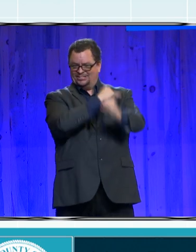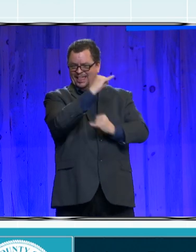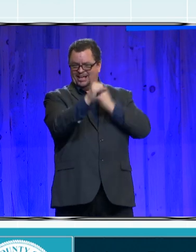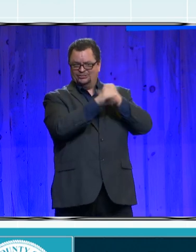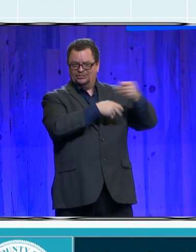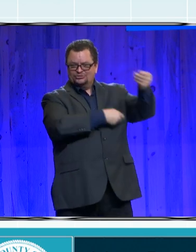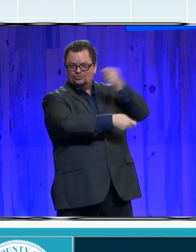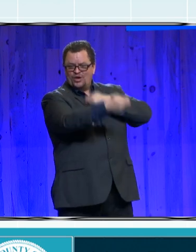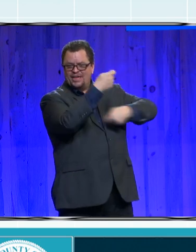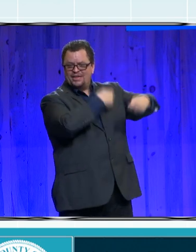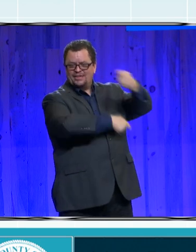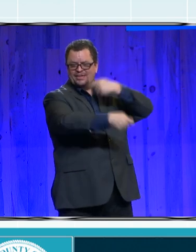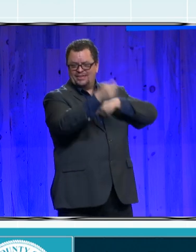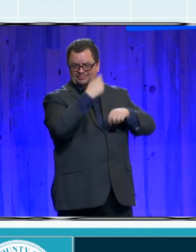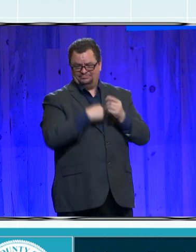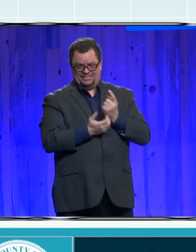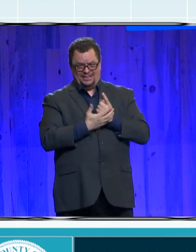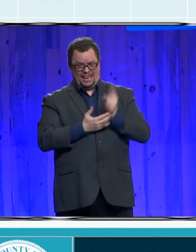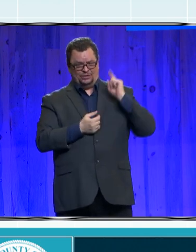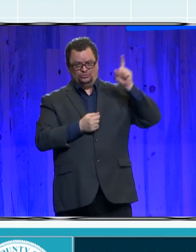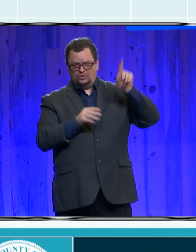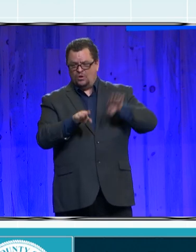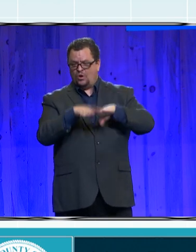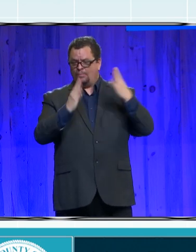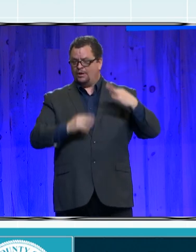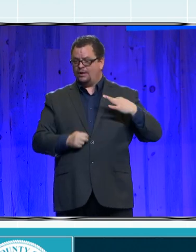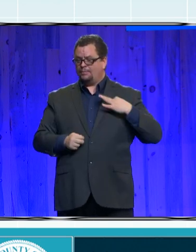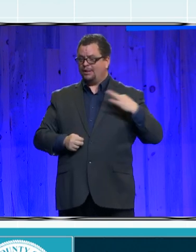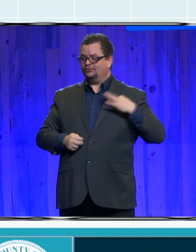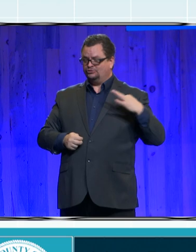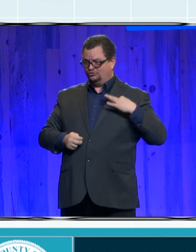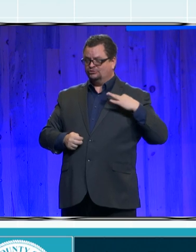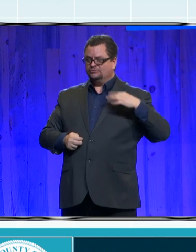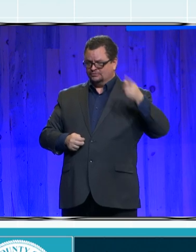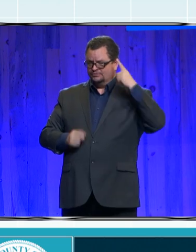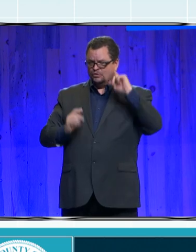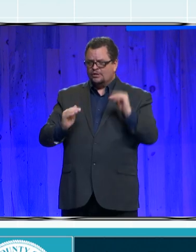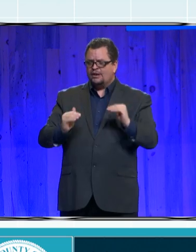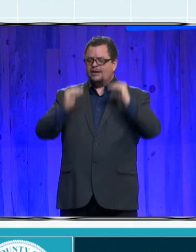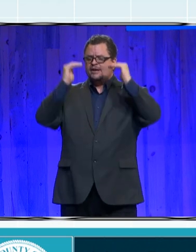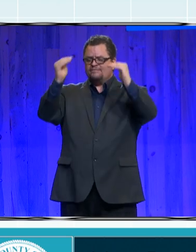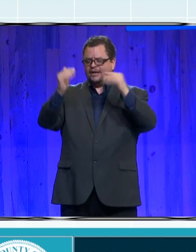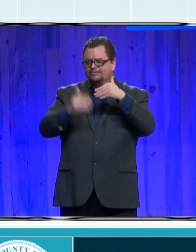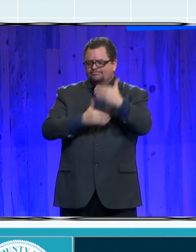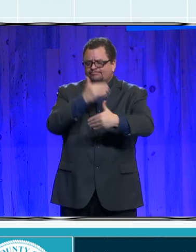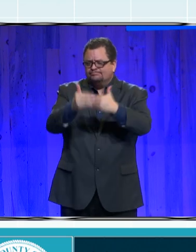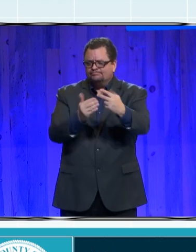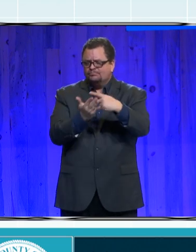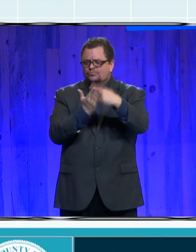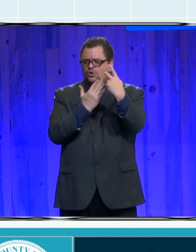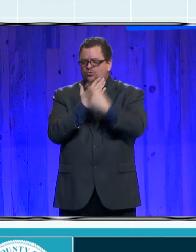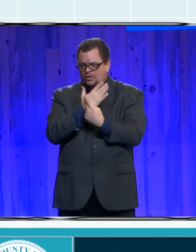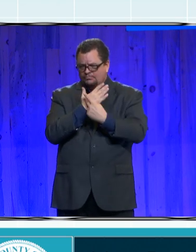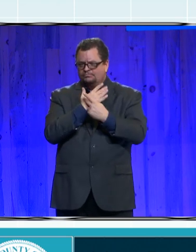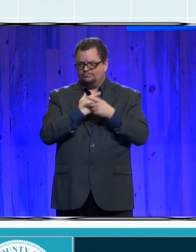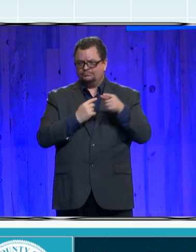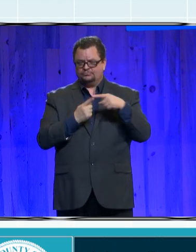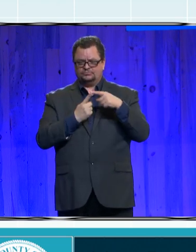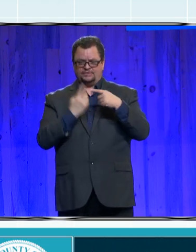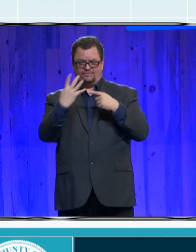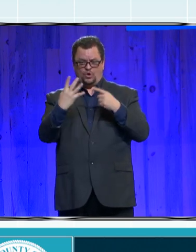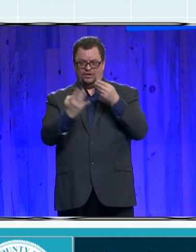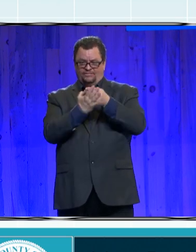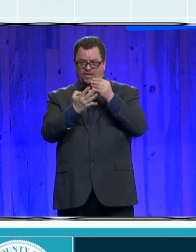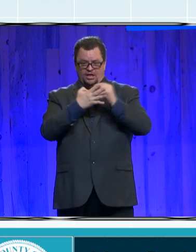they opened applications for the Advanced Industries Accelerator Program. These are four grants that can advance your